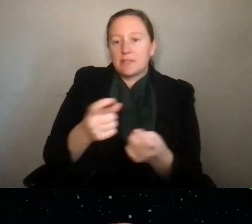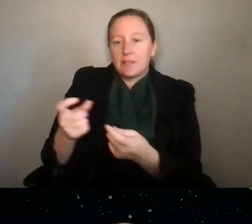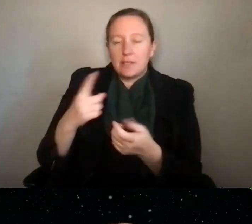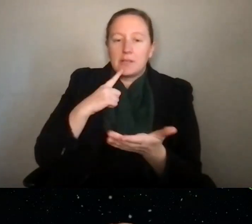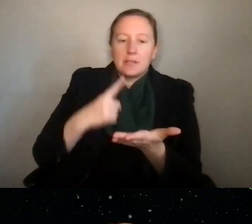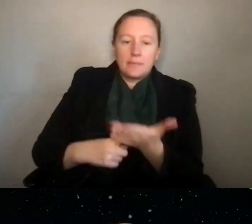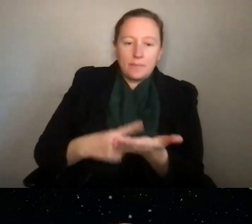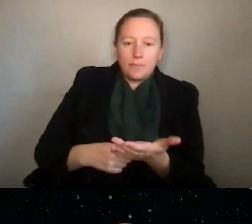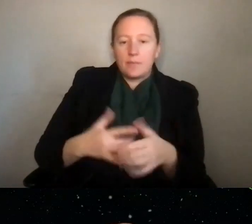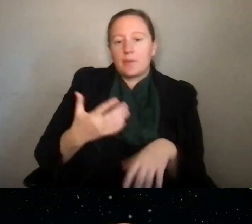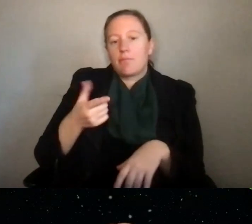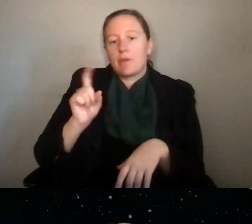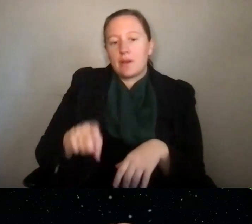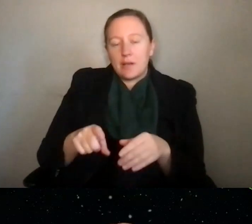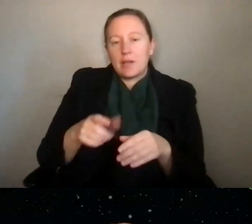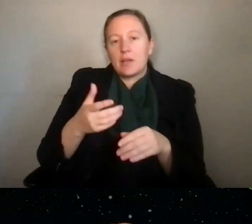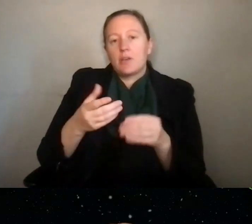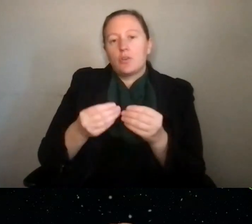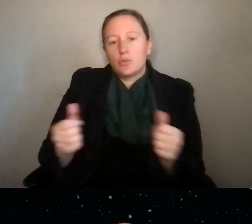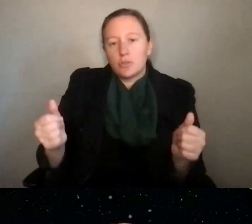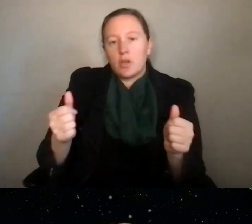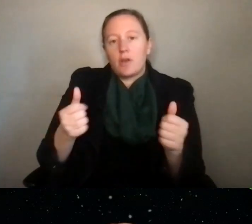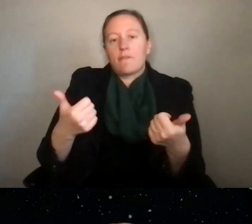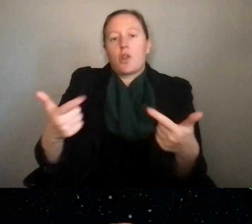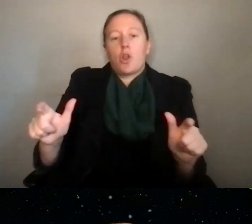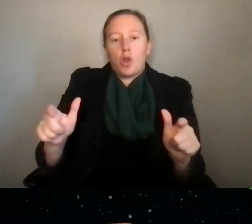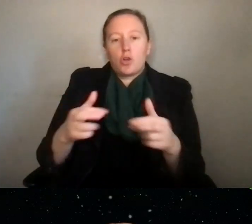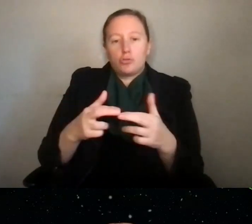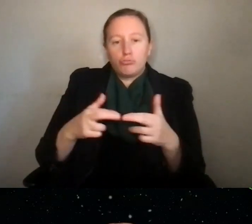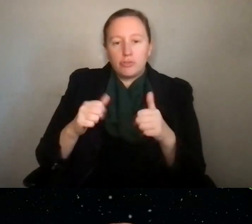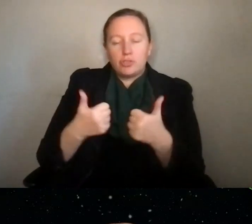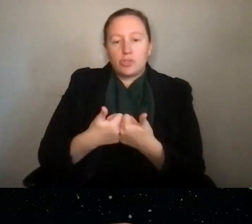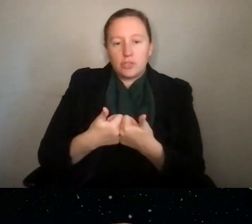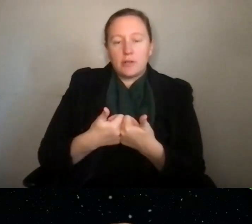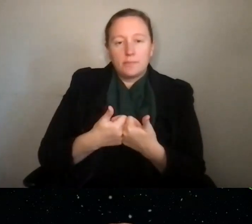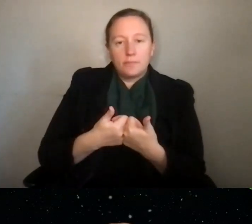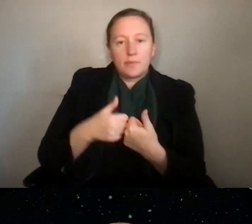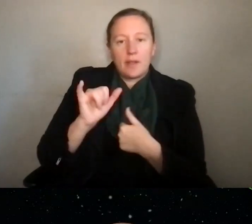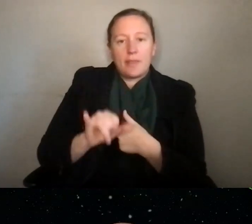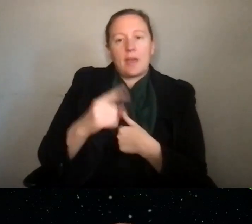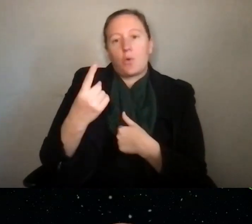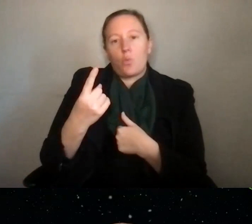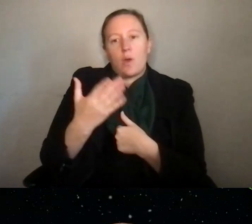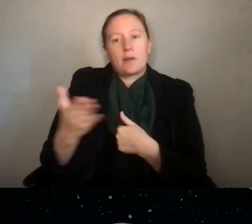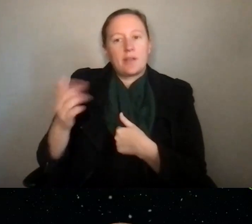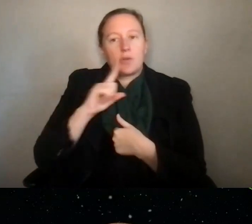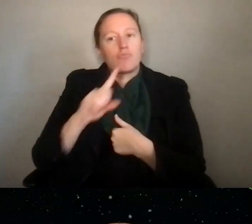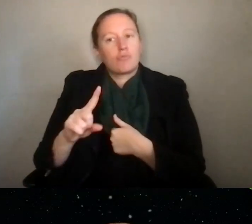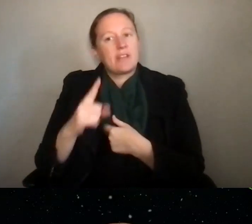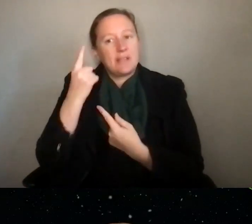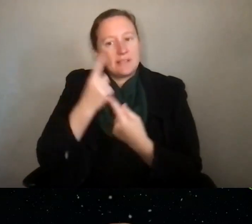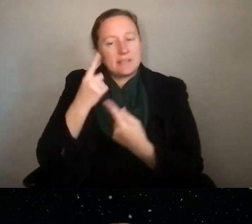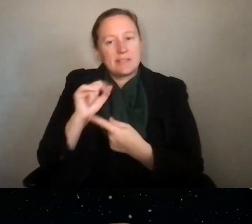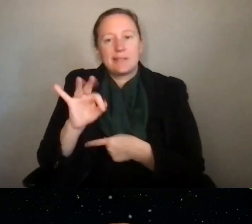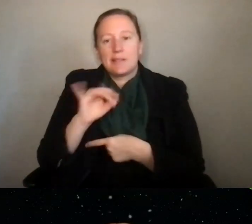need to address large regional challenges, then that is weighted significantly. But if it is